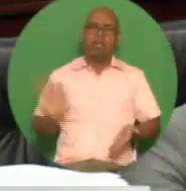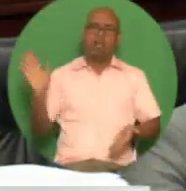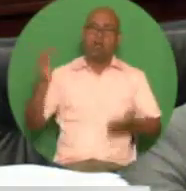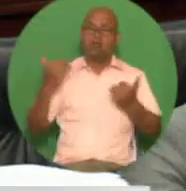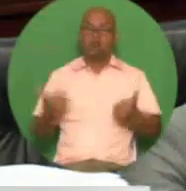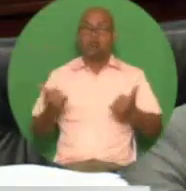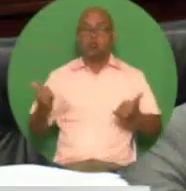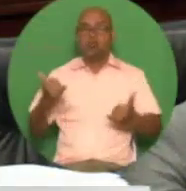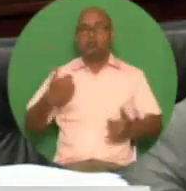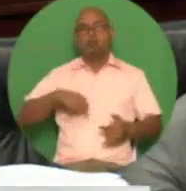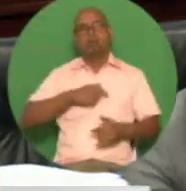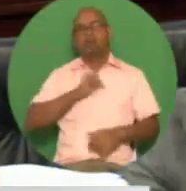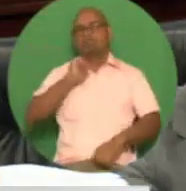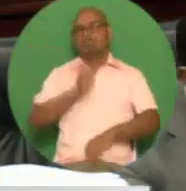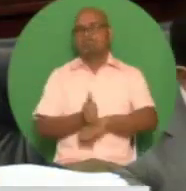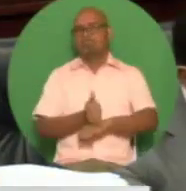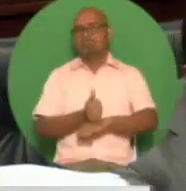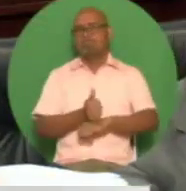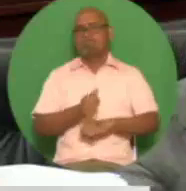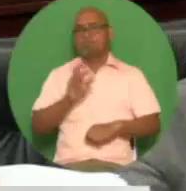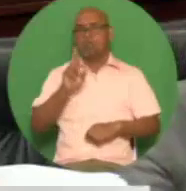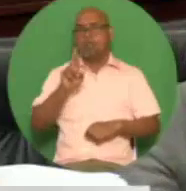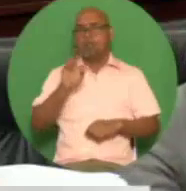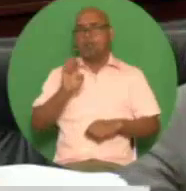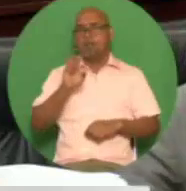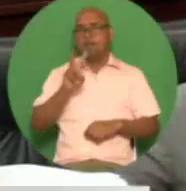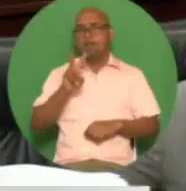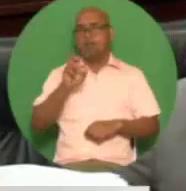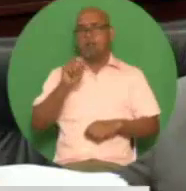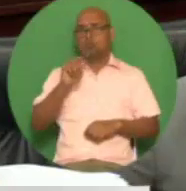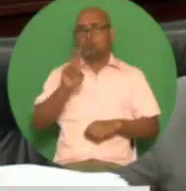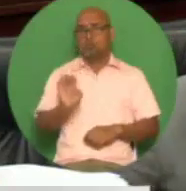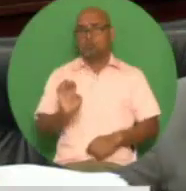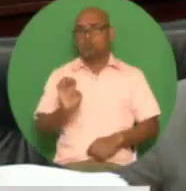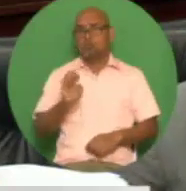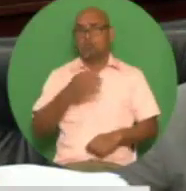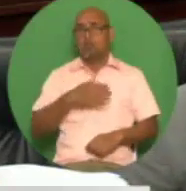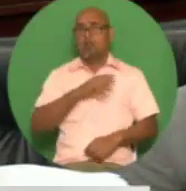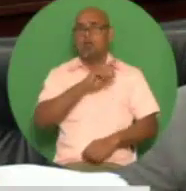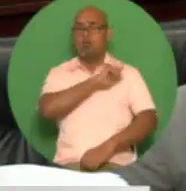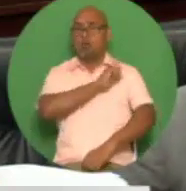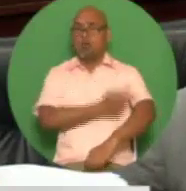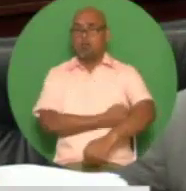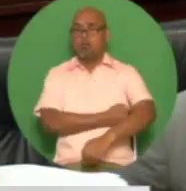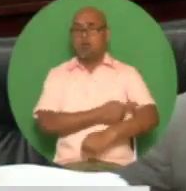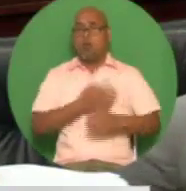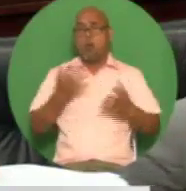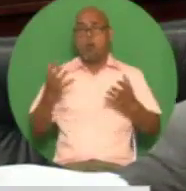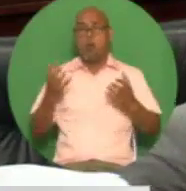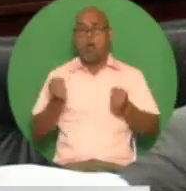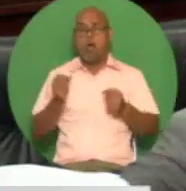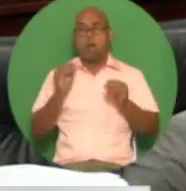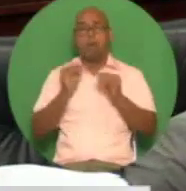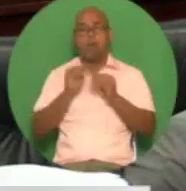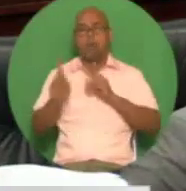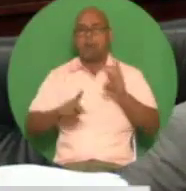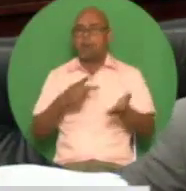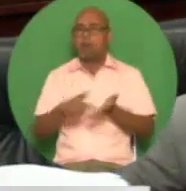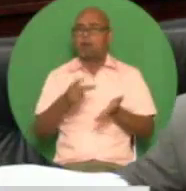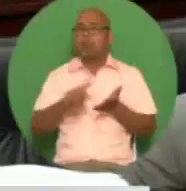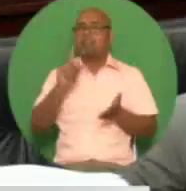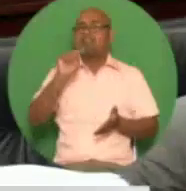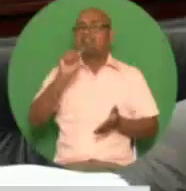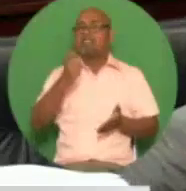establishment of the trinidad tobago revenue authority in our efforts to broaden the tax space and mitigate tax avoidance we are building